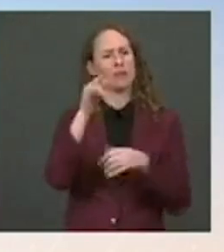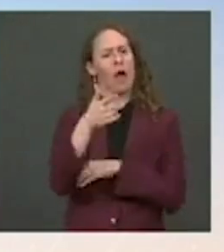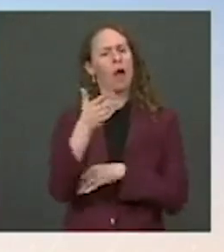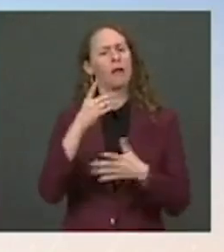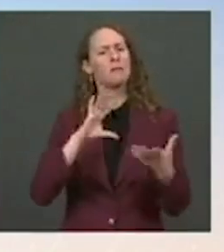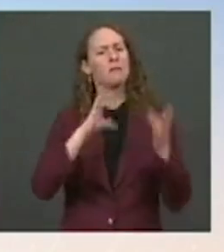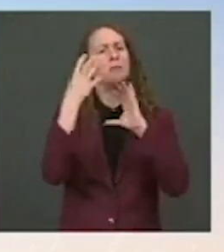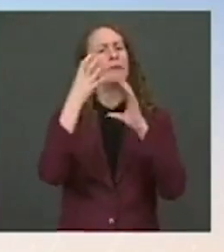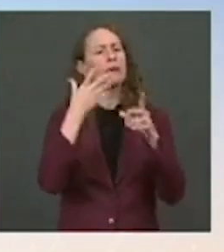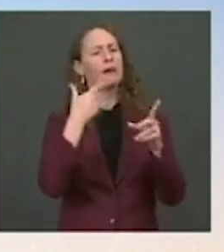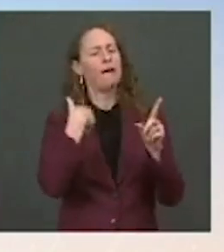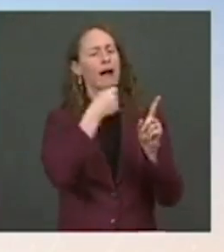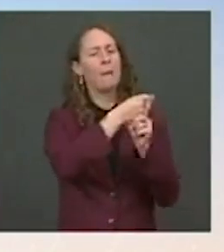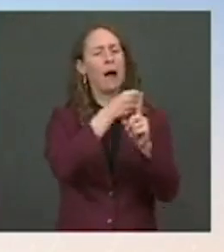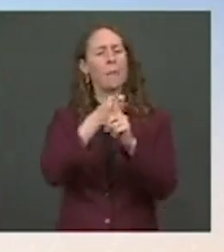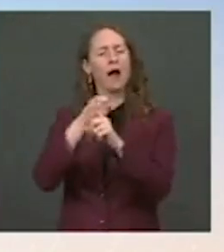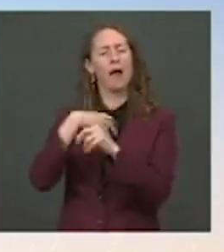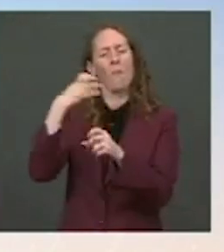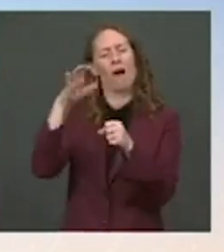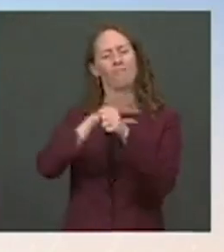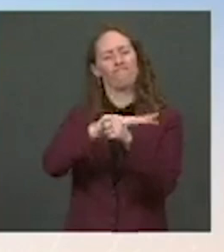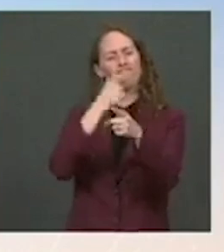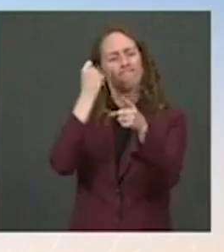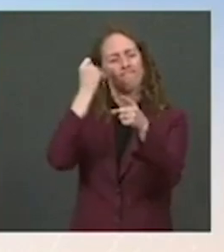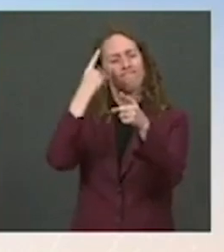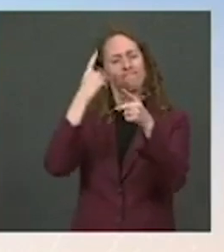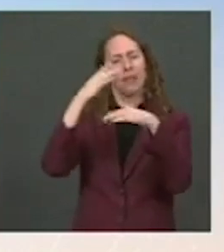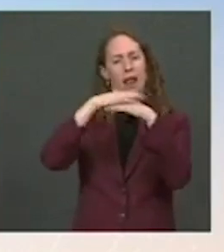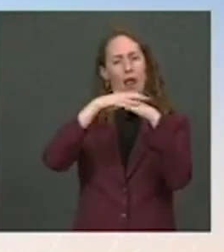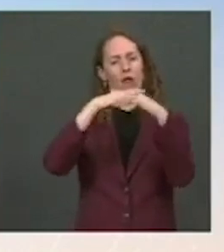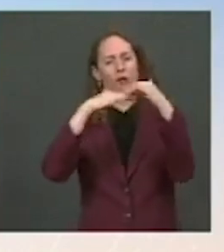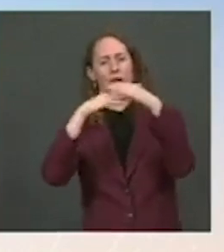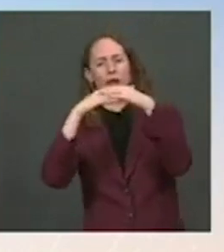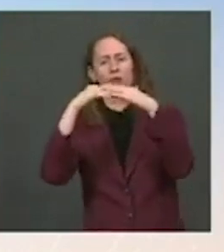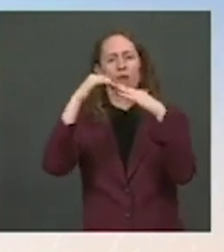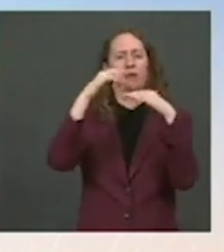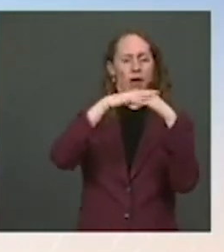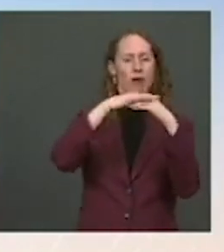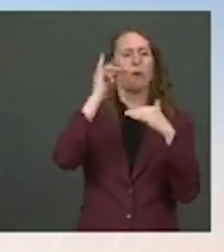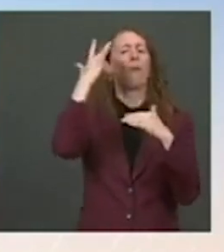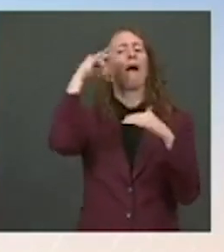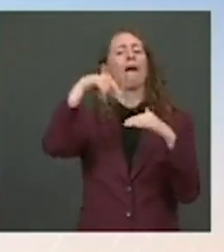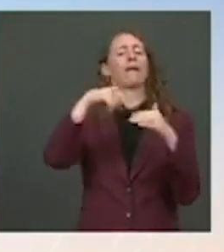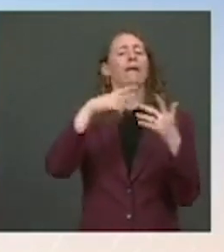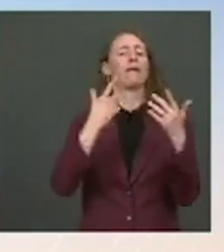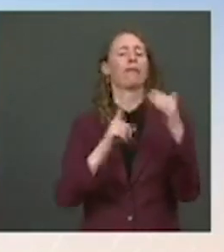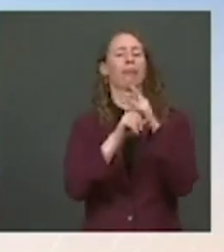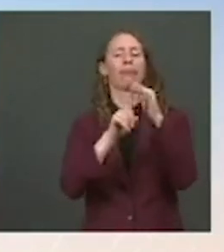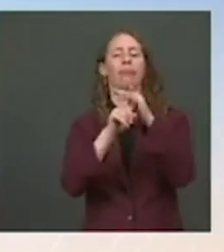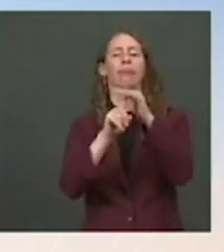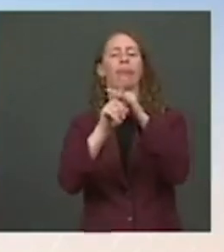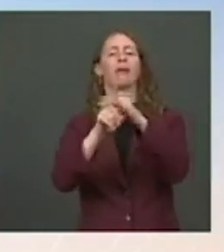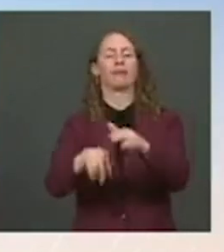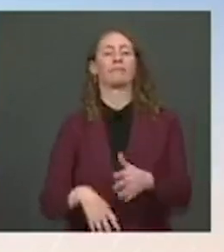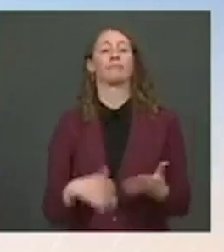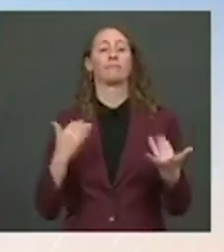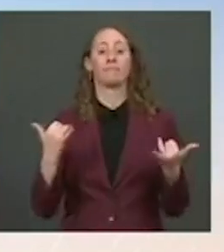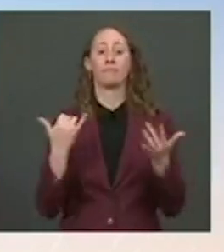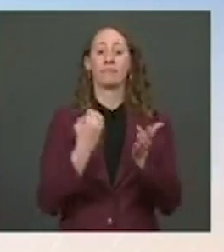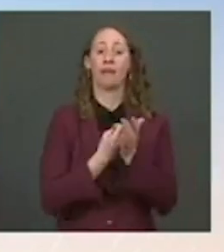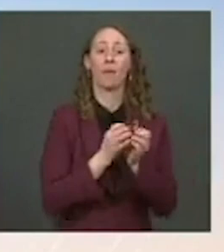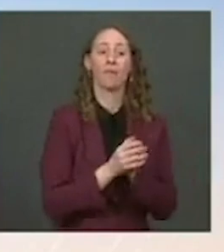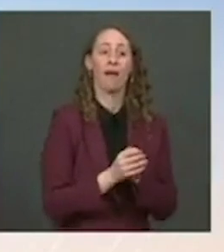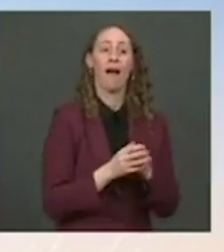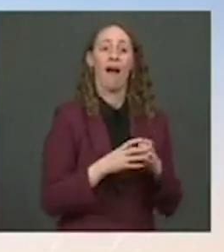here is that there are multiple issues that are impacting the supply chain. And some of that is that as the economy has turned back on, more